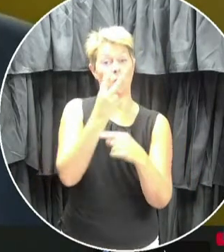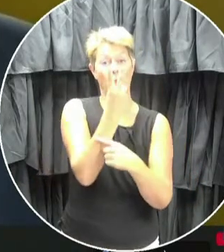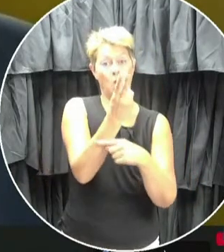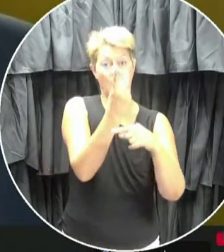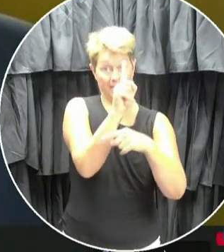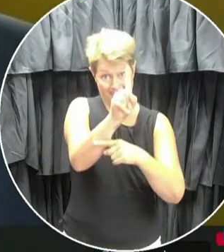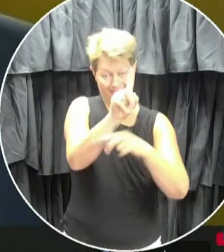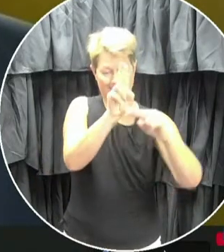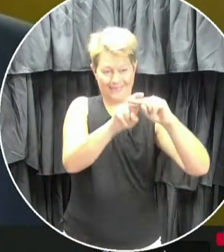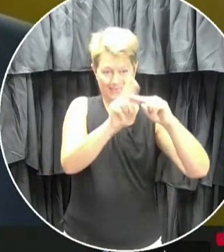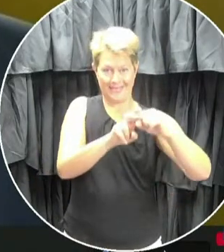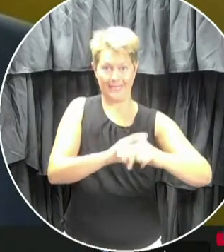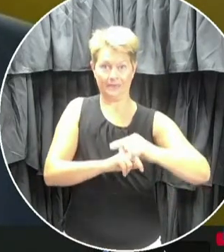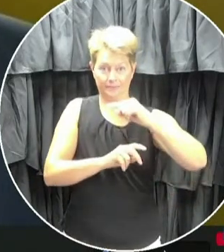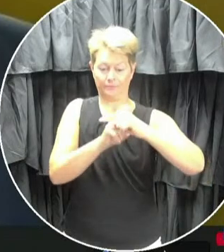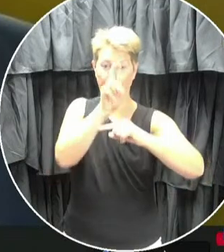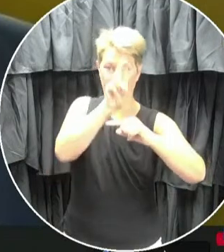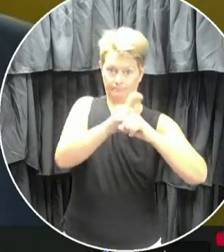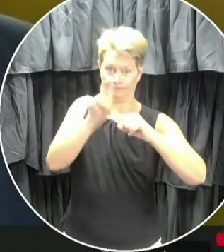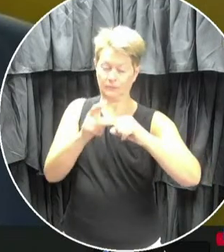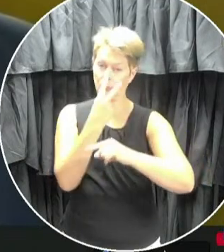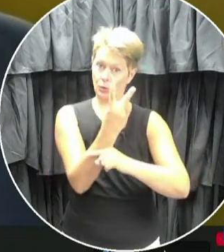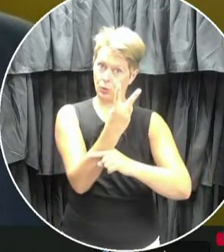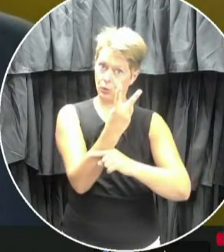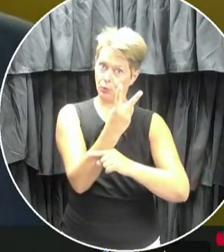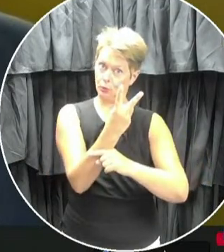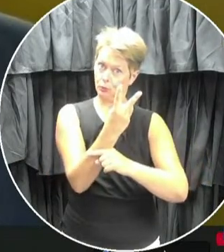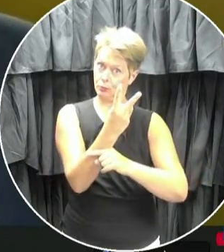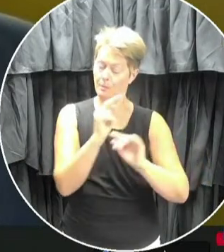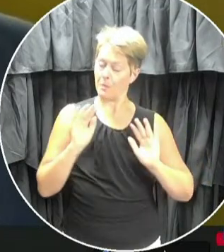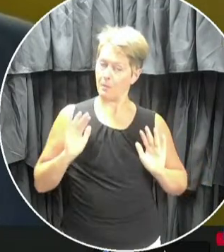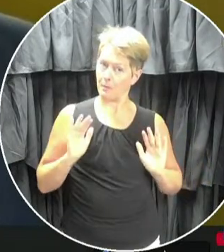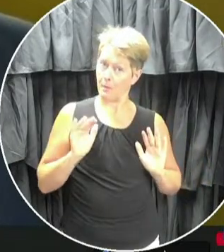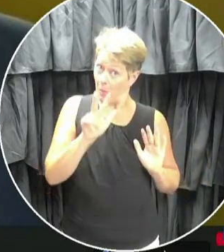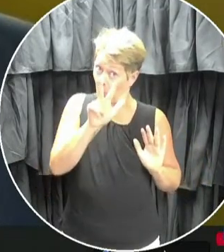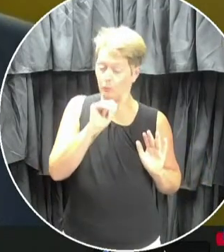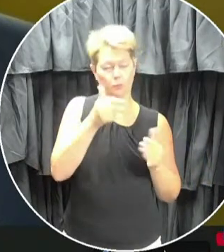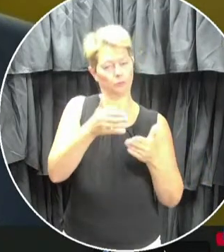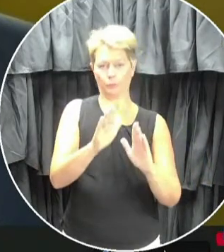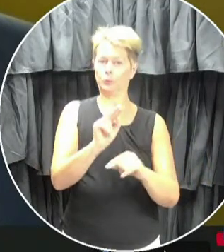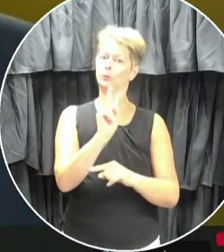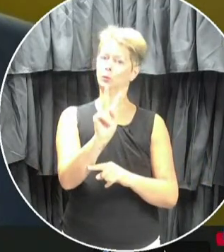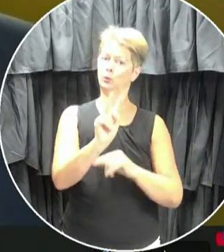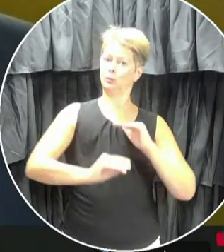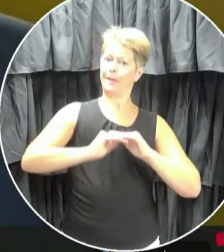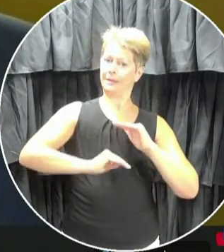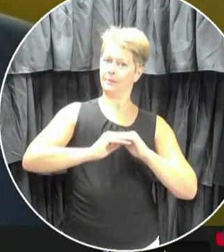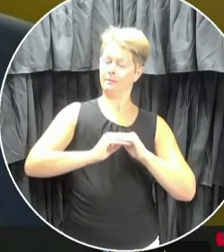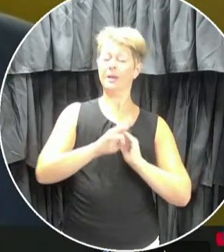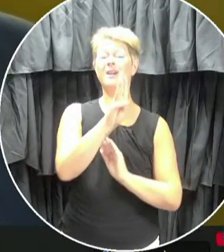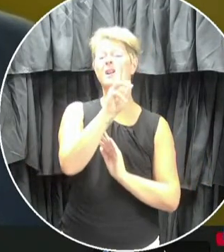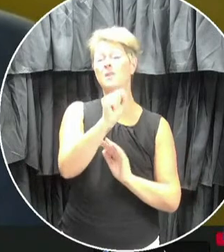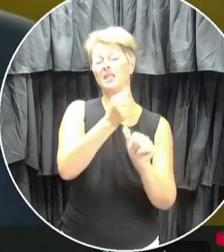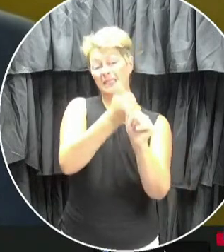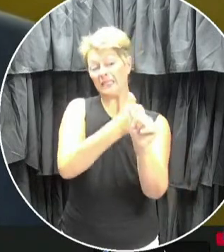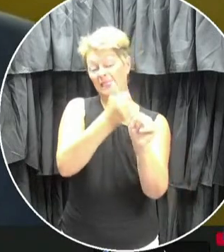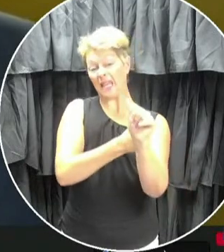on a school bus. And this includes younger children. So effectively, this means that a bus which